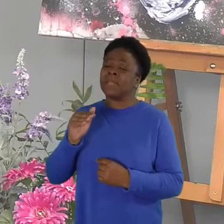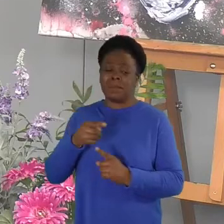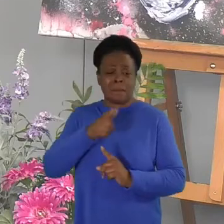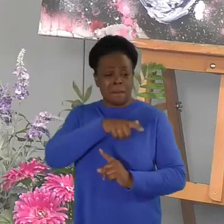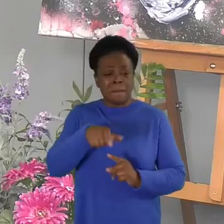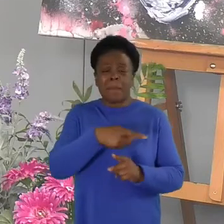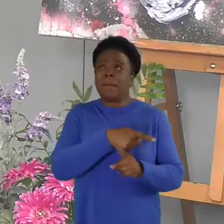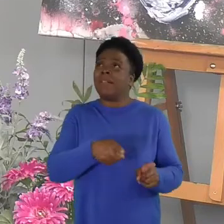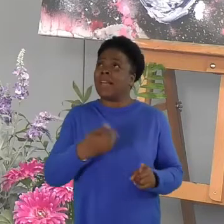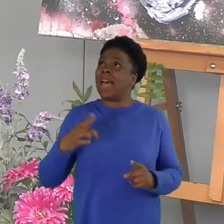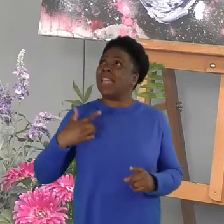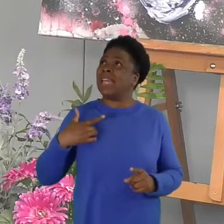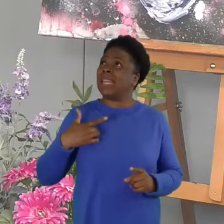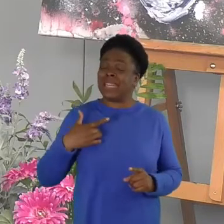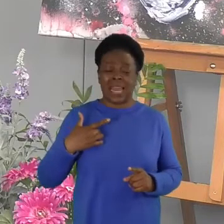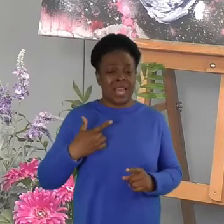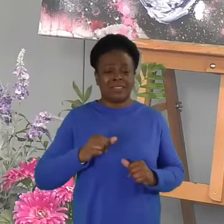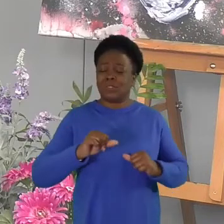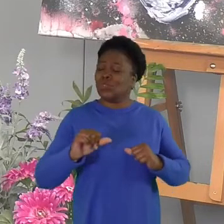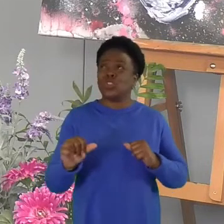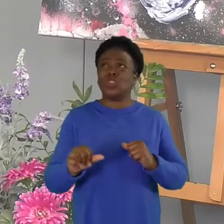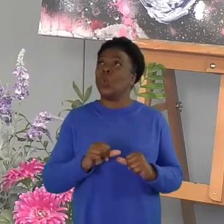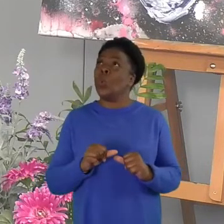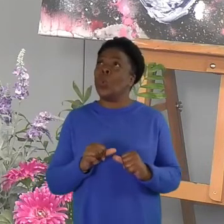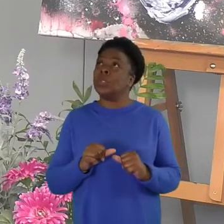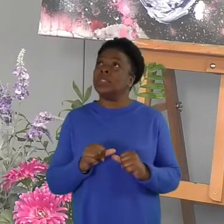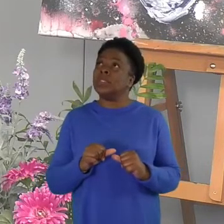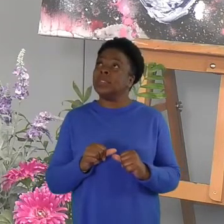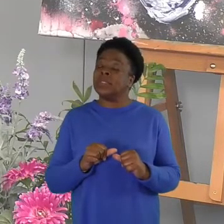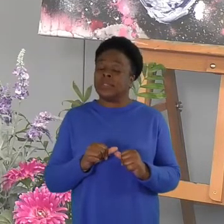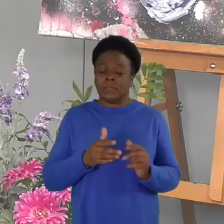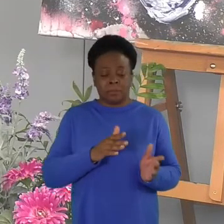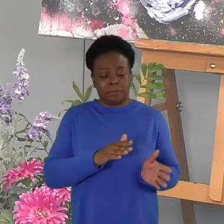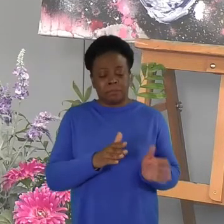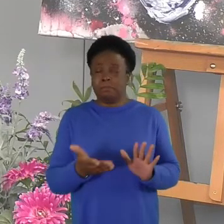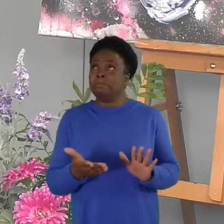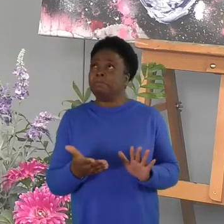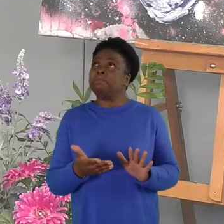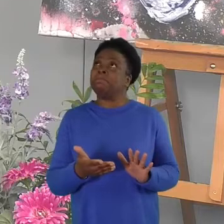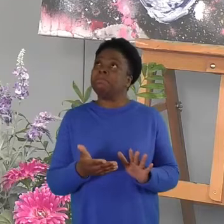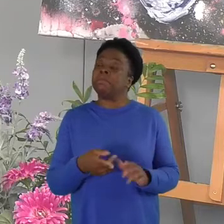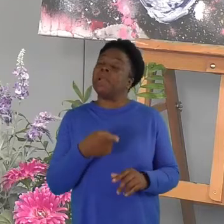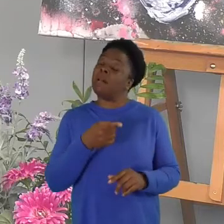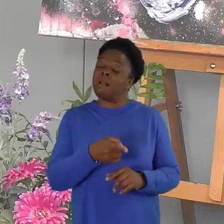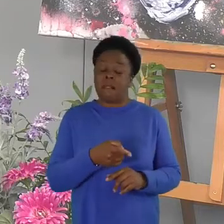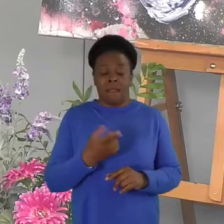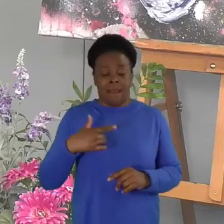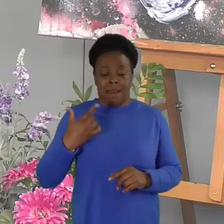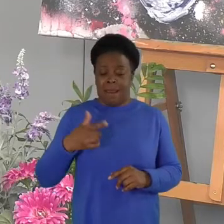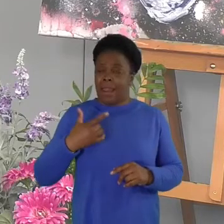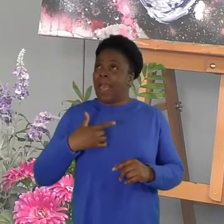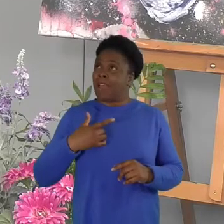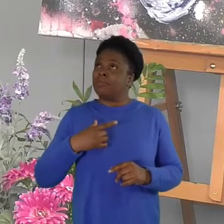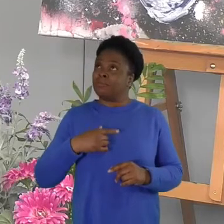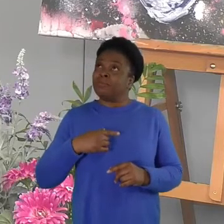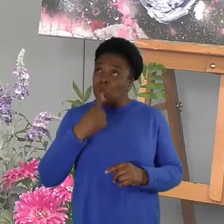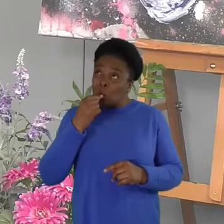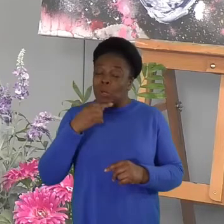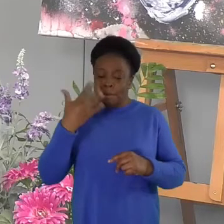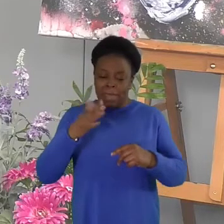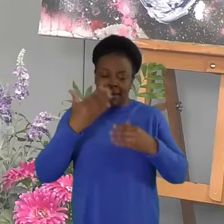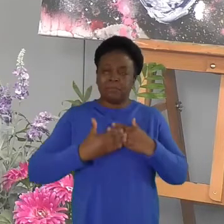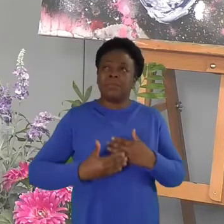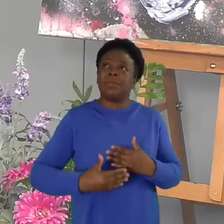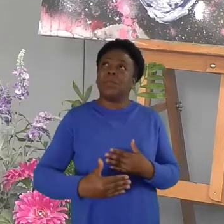died too soon. Lord, there was so much life yet to live and the shock of unexpected loss